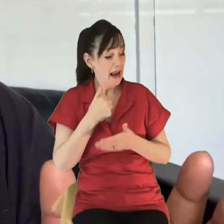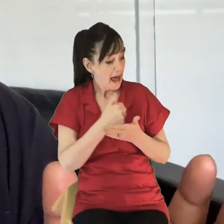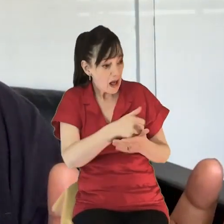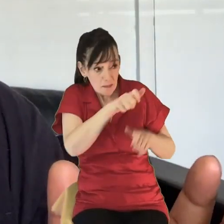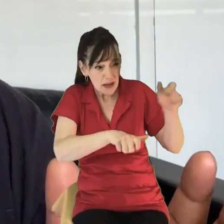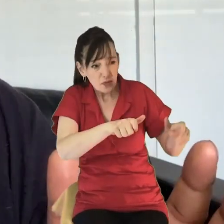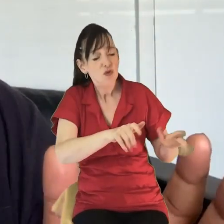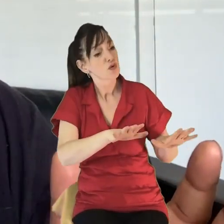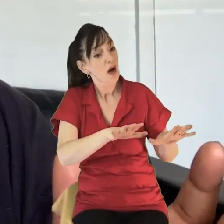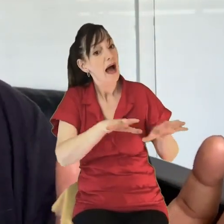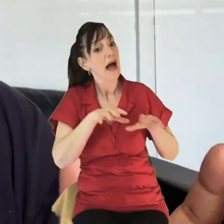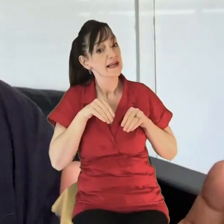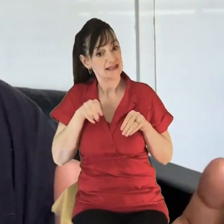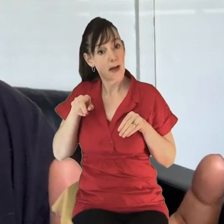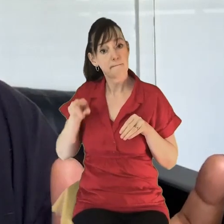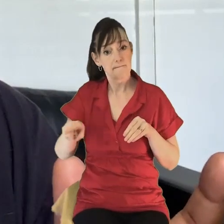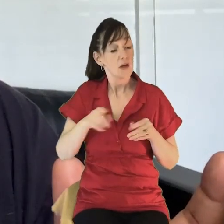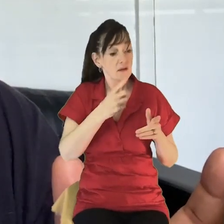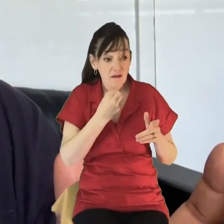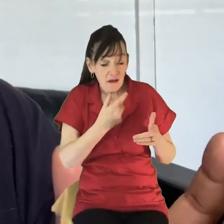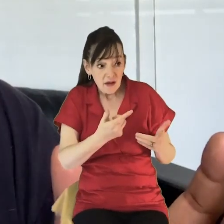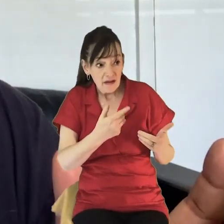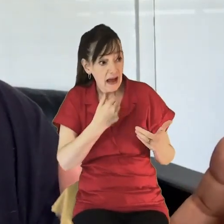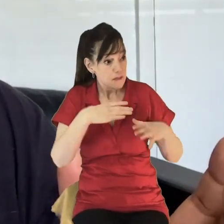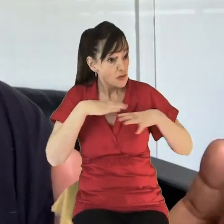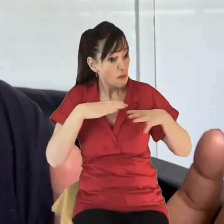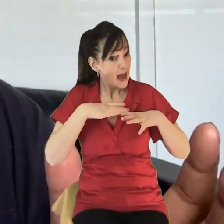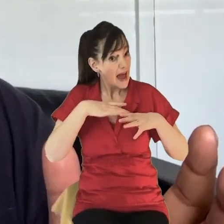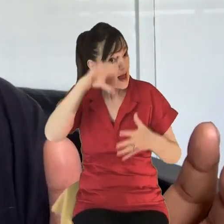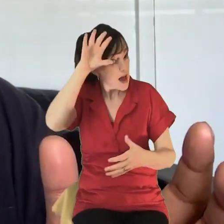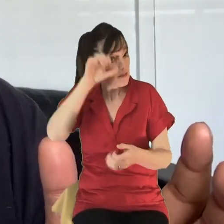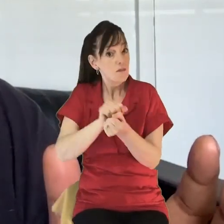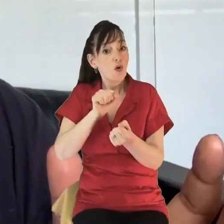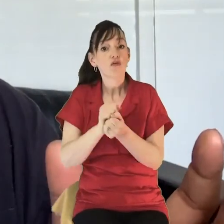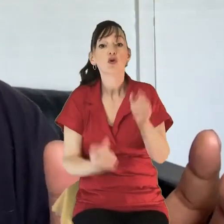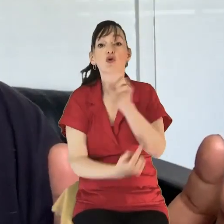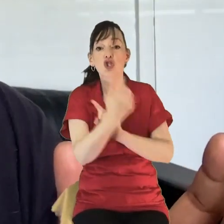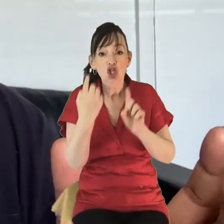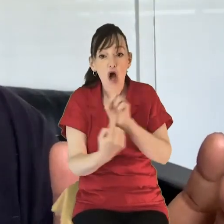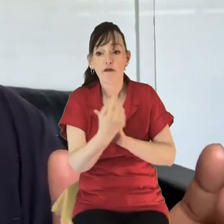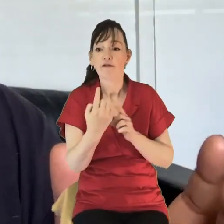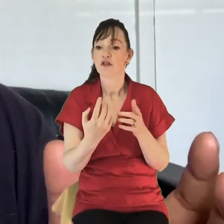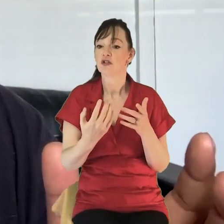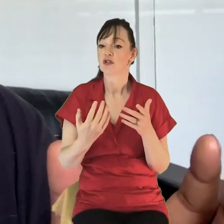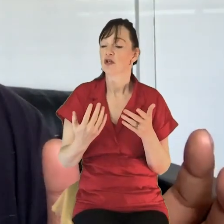prepare for a memorial service where you can have a more corporate, supported sense of